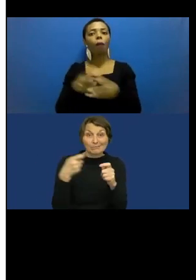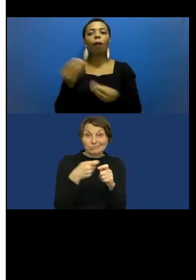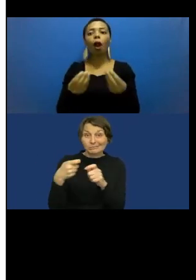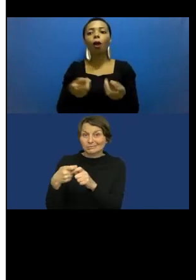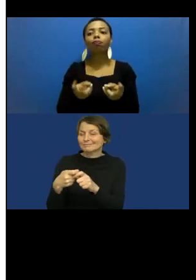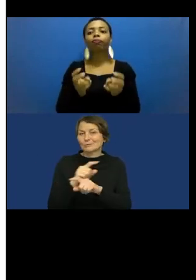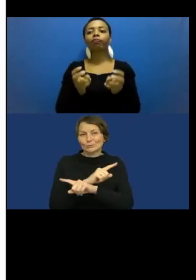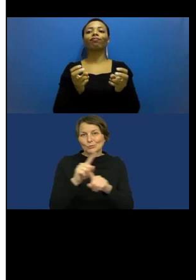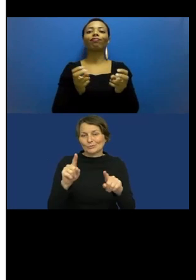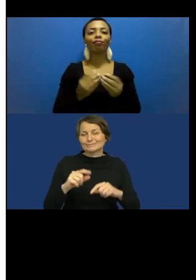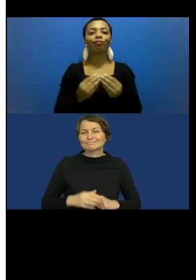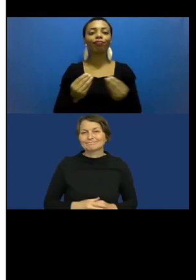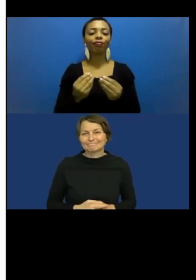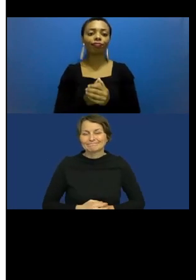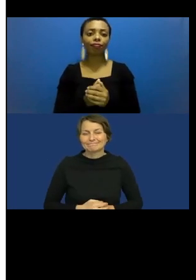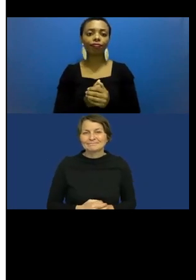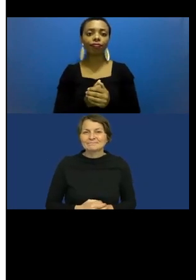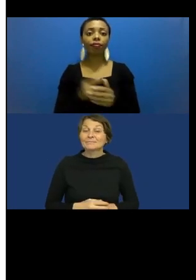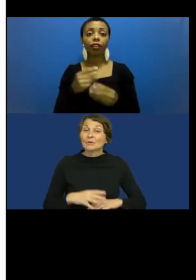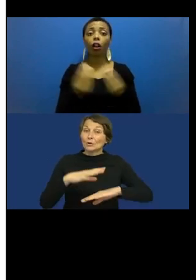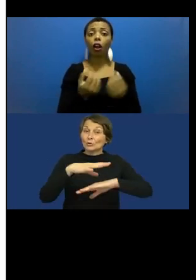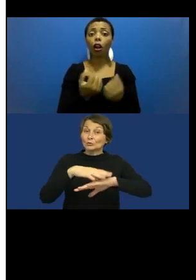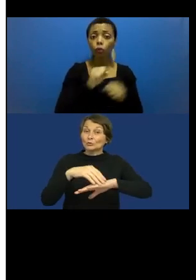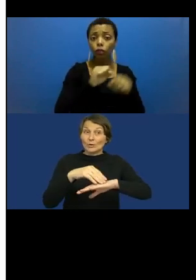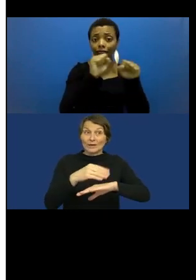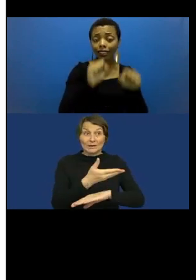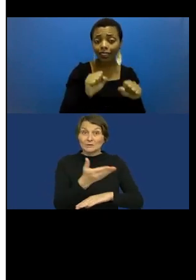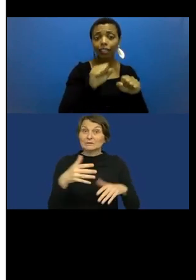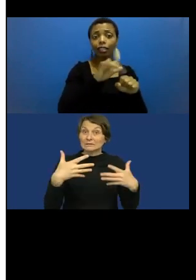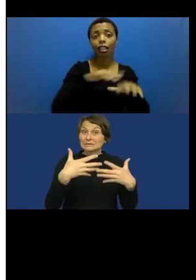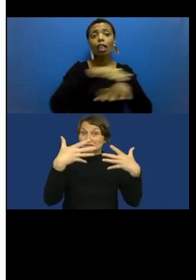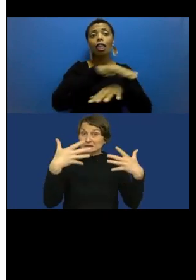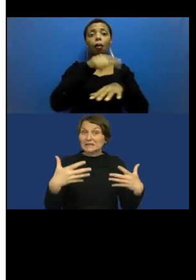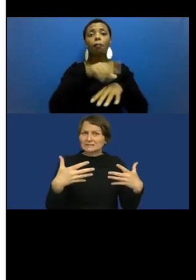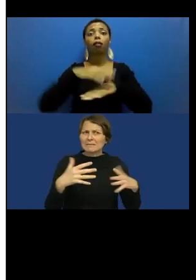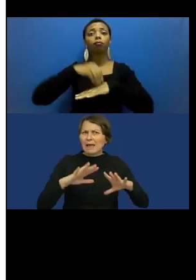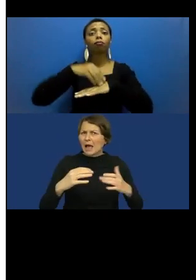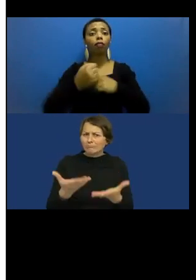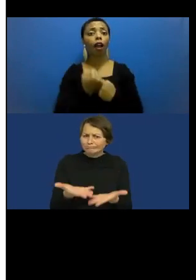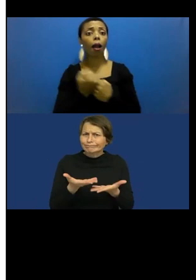The support system in Sweden is spread over several authorities and agencies.